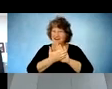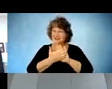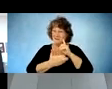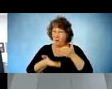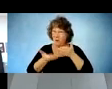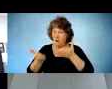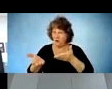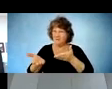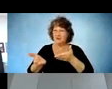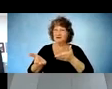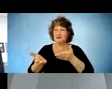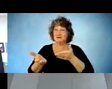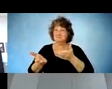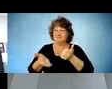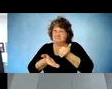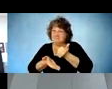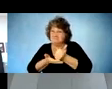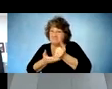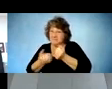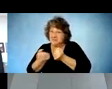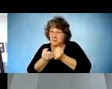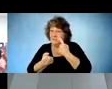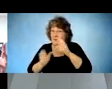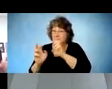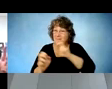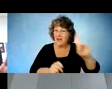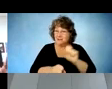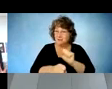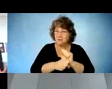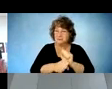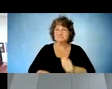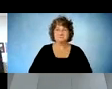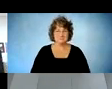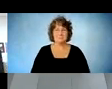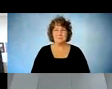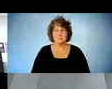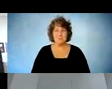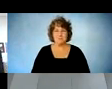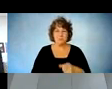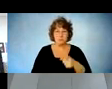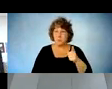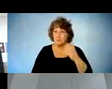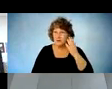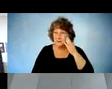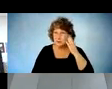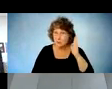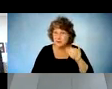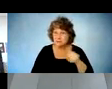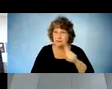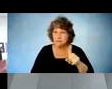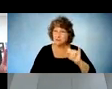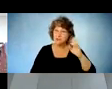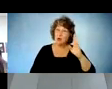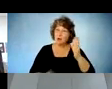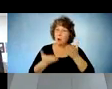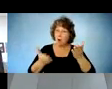for people with going back to work um so so talk knowing that there's a job offer knowing when there's a anticipated start date